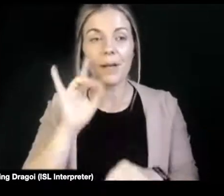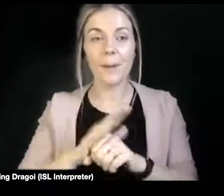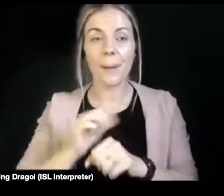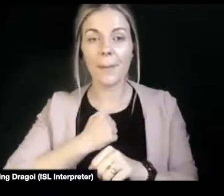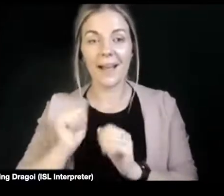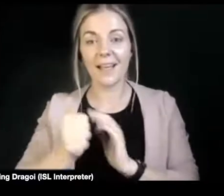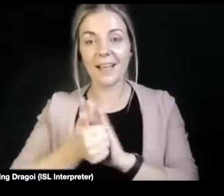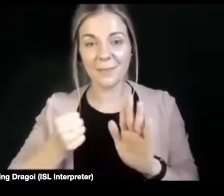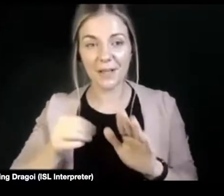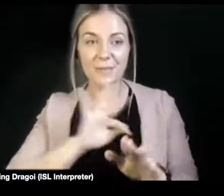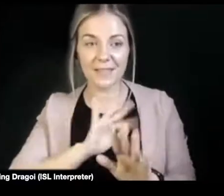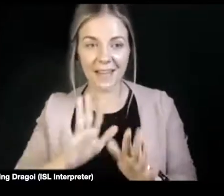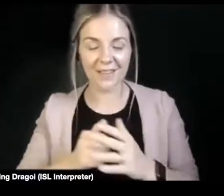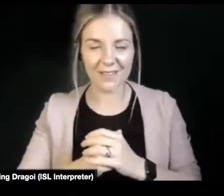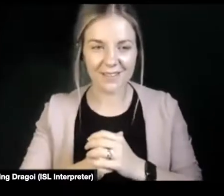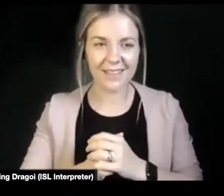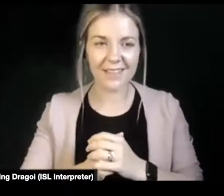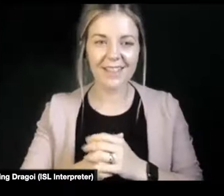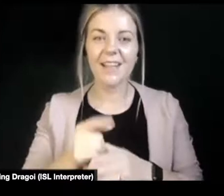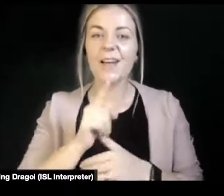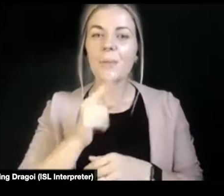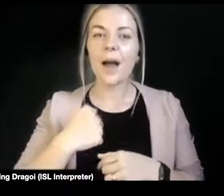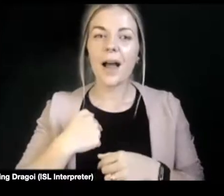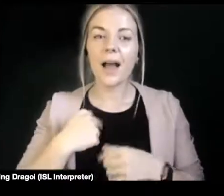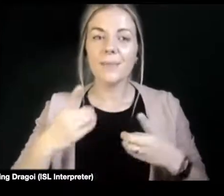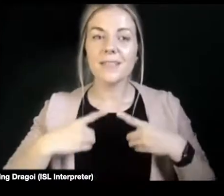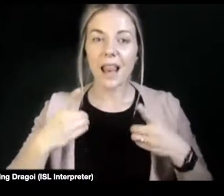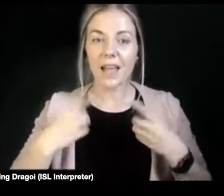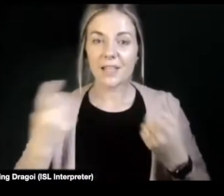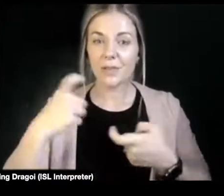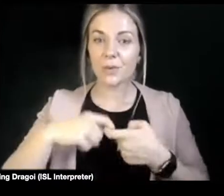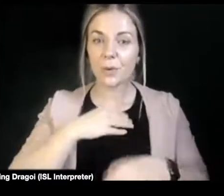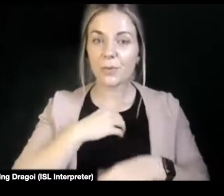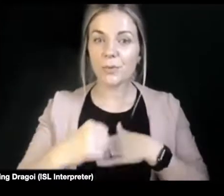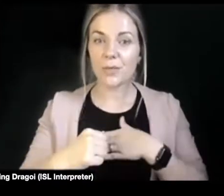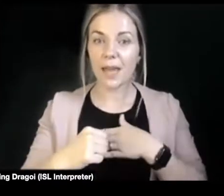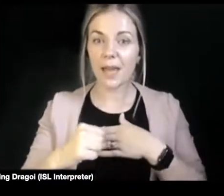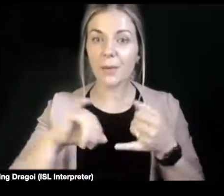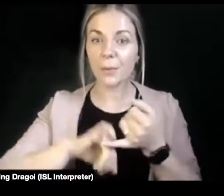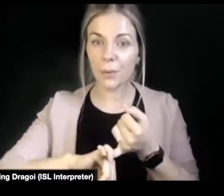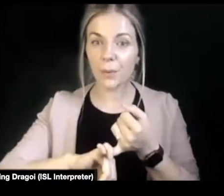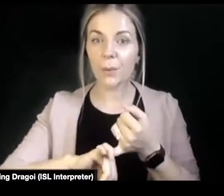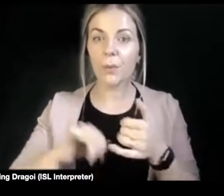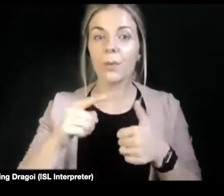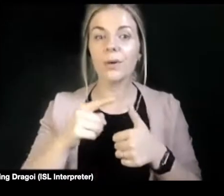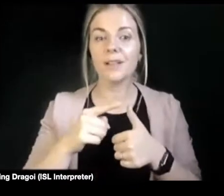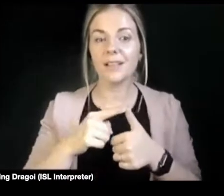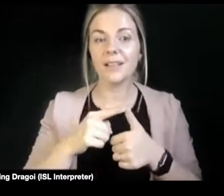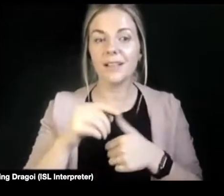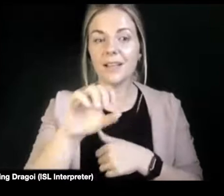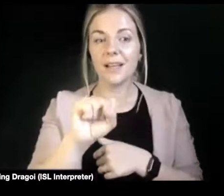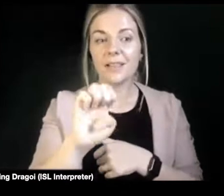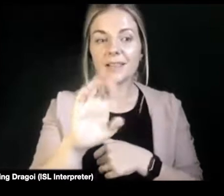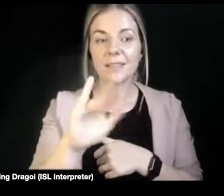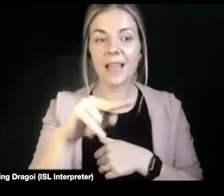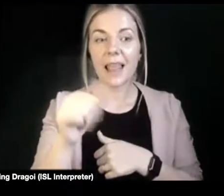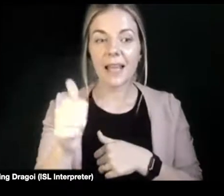myself. But I'm delighted to be joined here by Celina Bonner, who's the Illinois